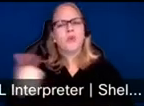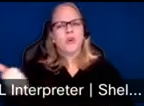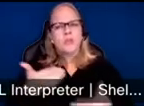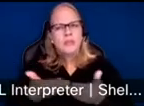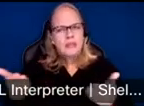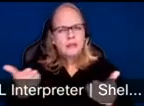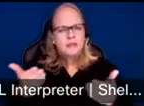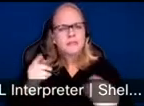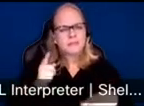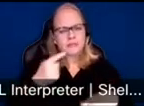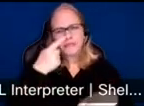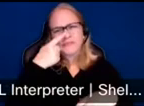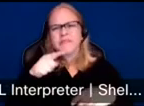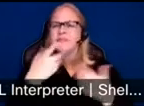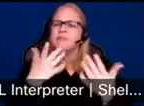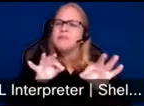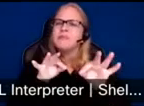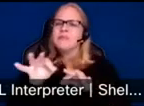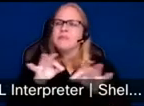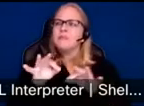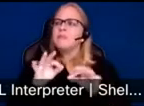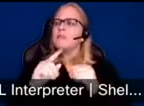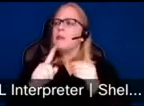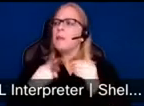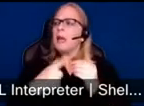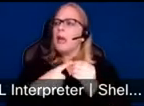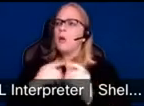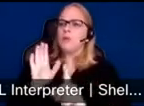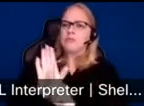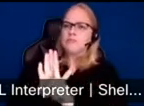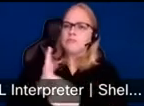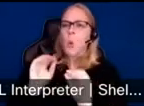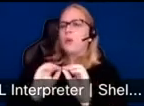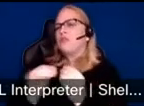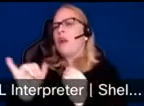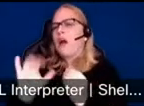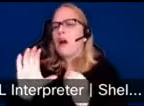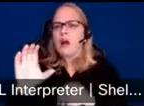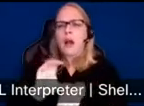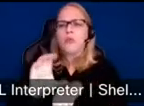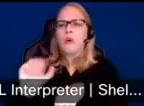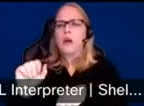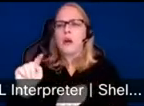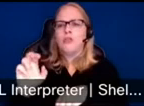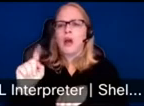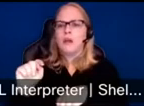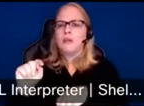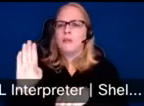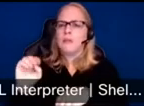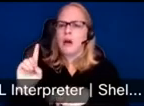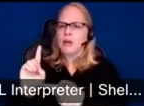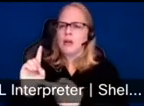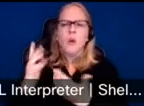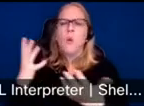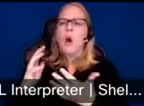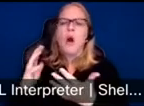the challenges that an organization like Cameroon Cataract Bond would have in being able to get financing. I think it's interesting that you